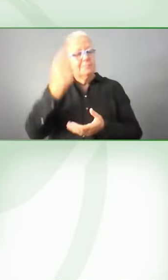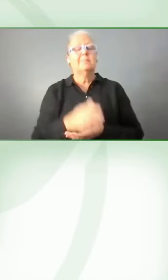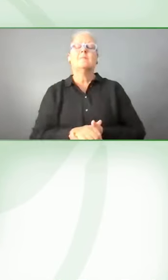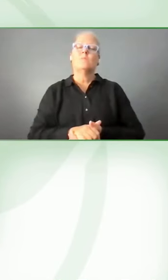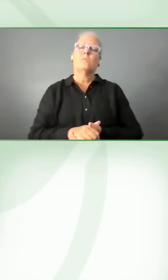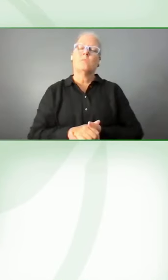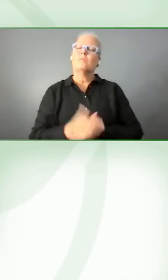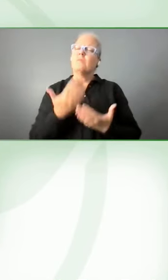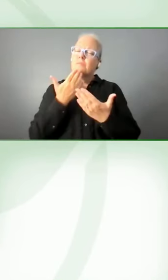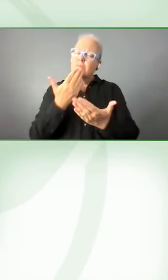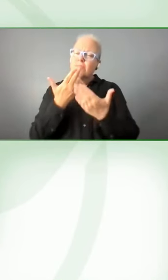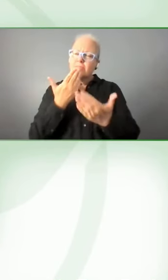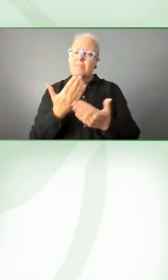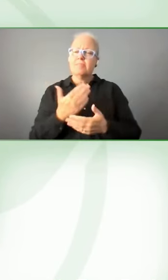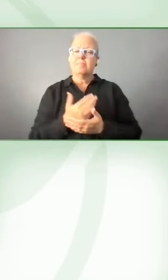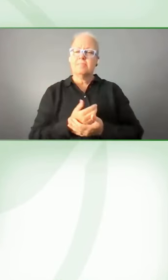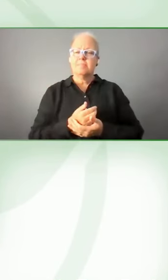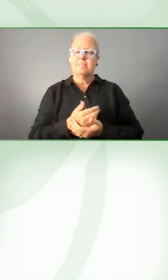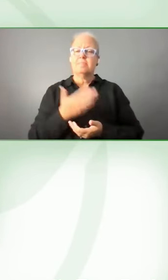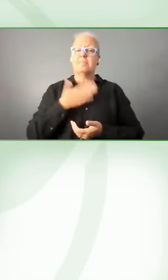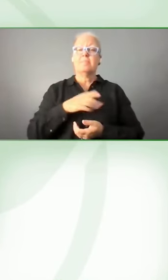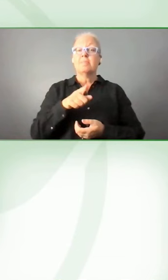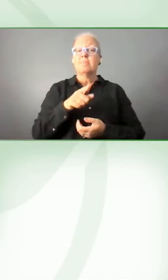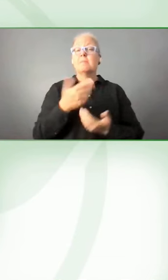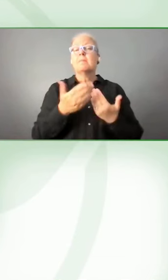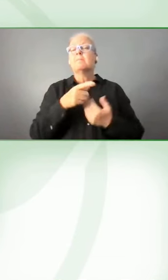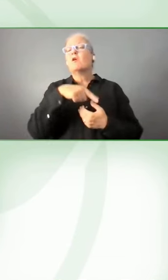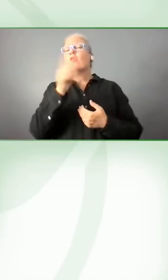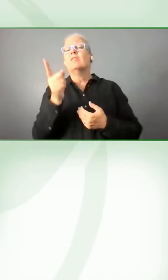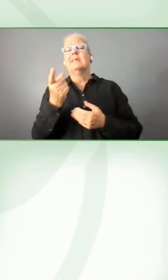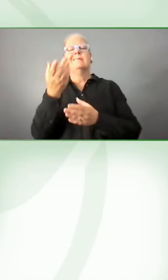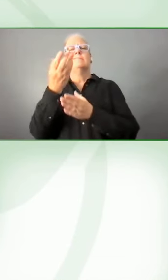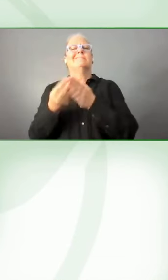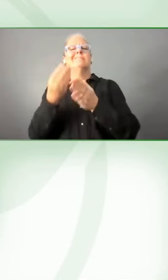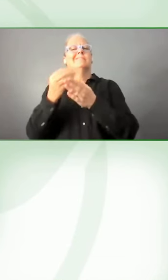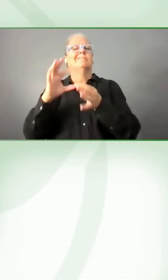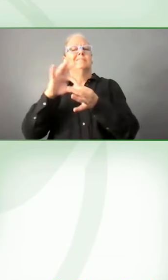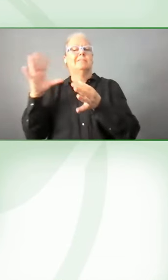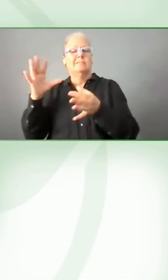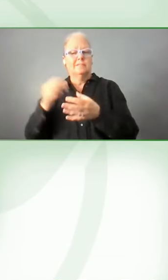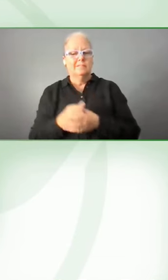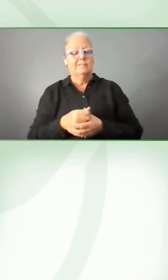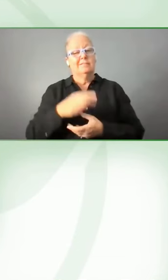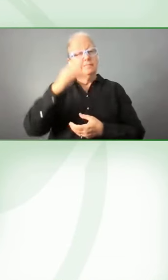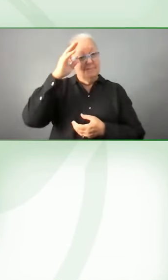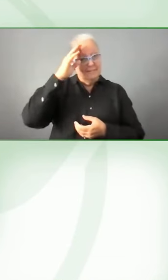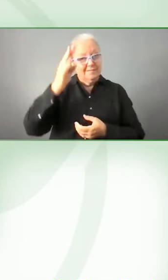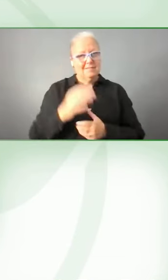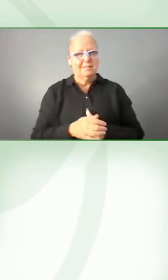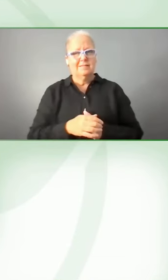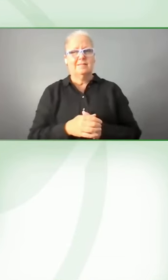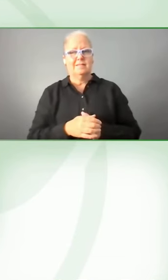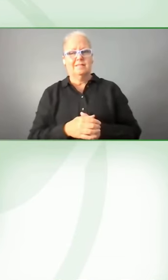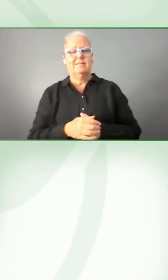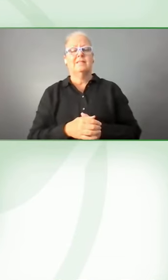your question at the same time, just in case other people have to drop off? actually, hi, my name is Paul from Capito.